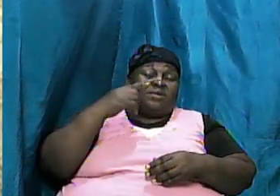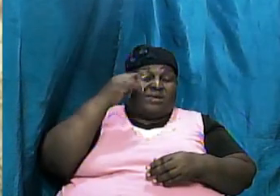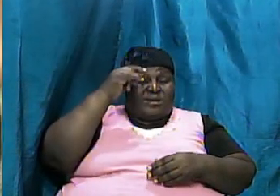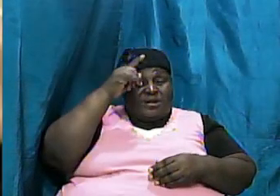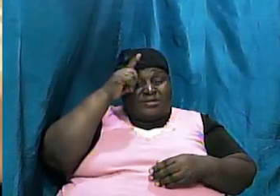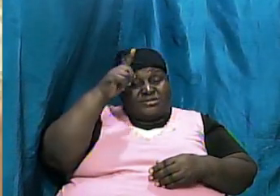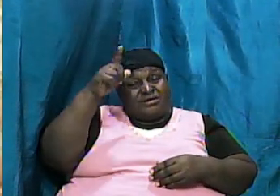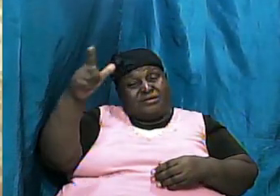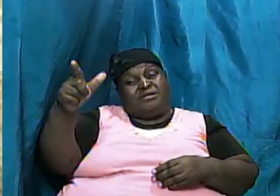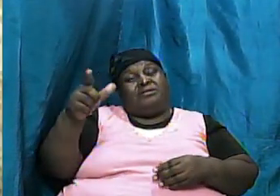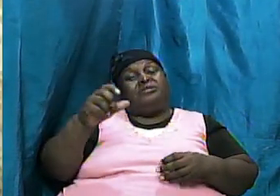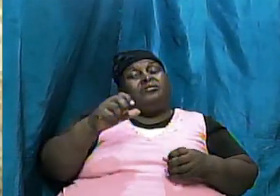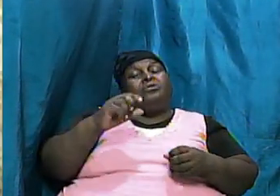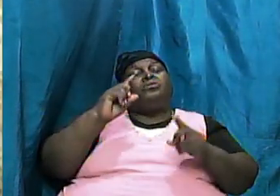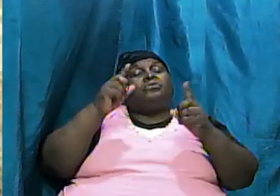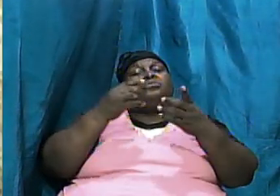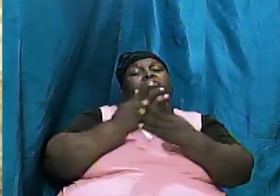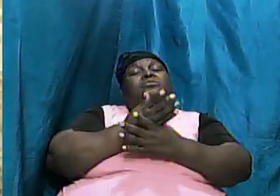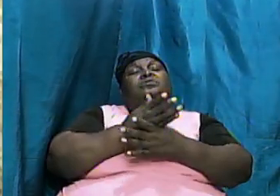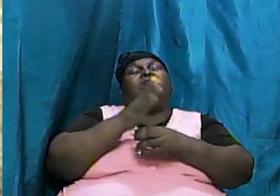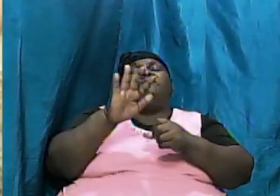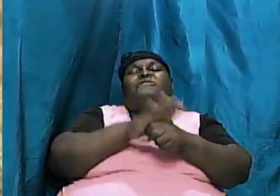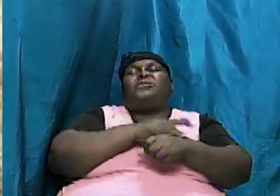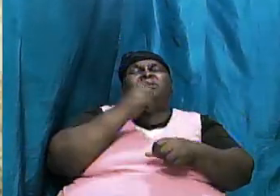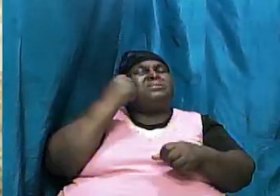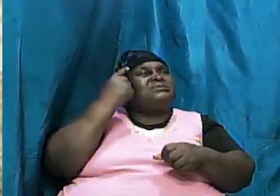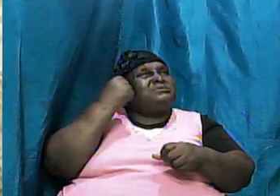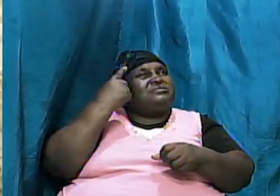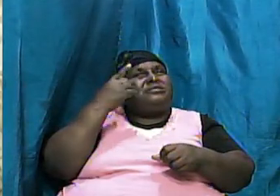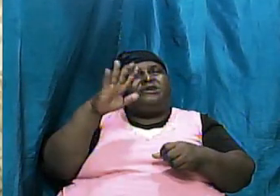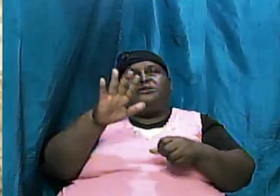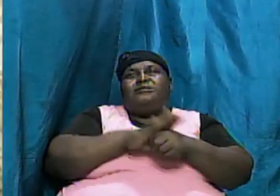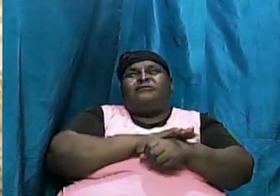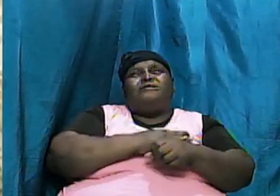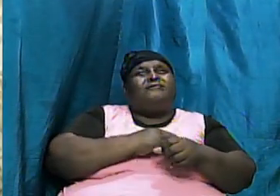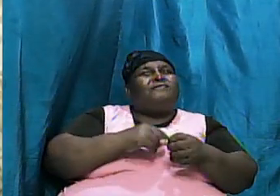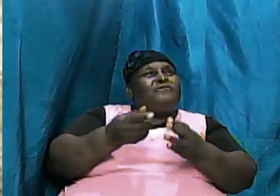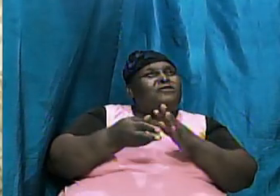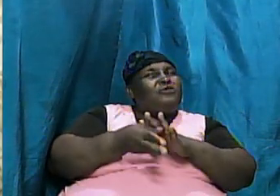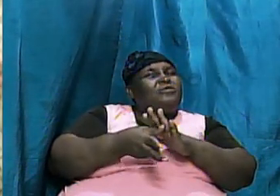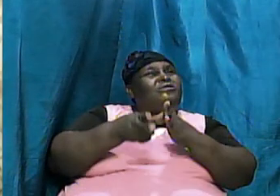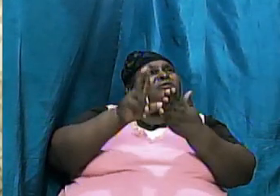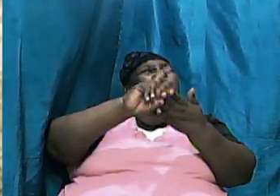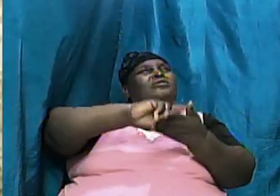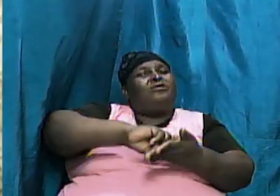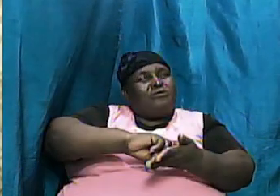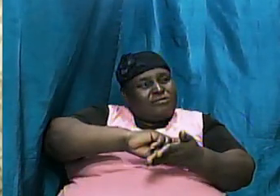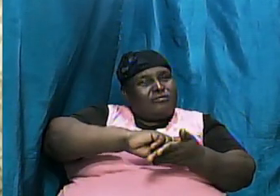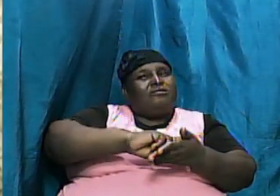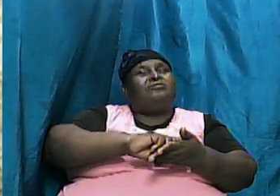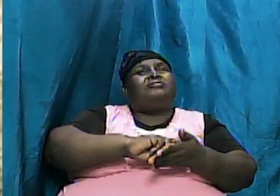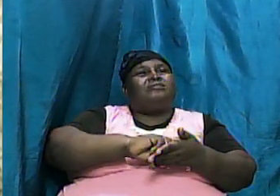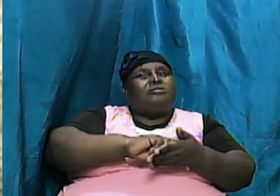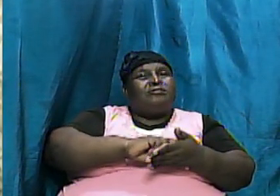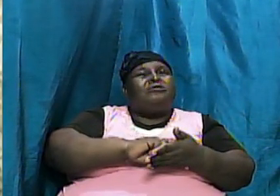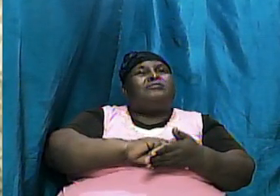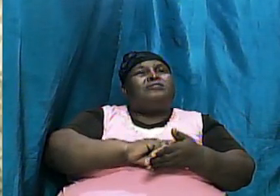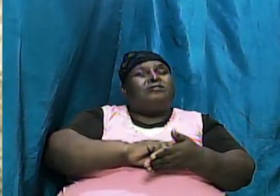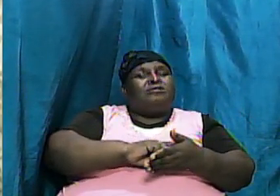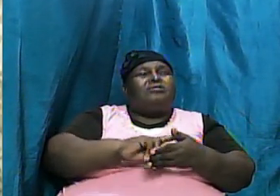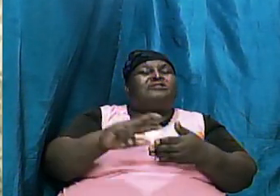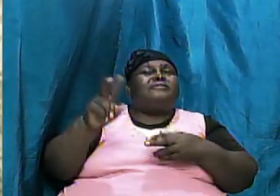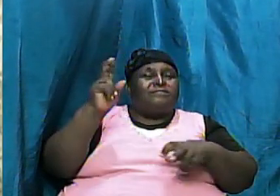a full understanding a full overview do a thorough survey of the book of Genesis